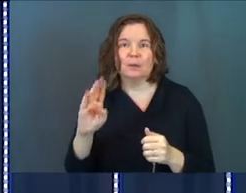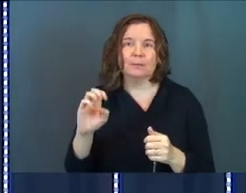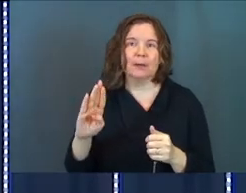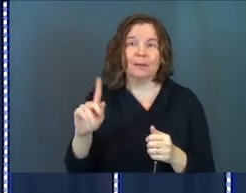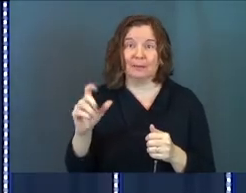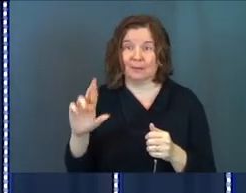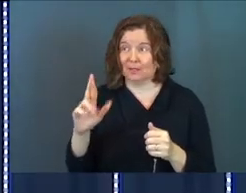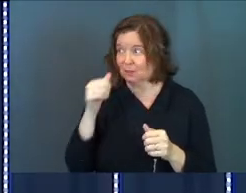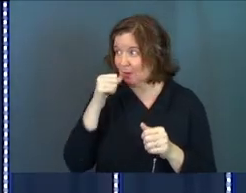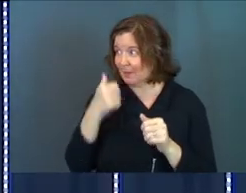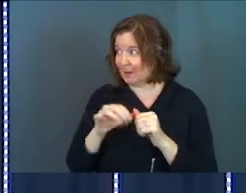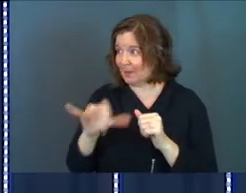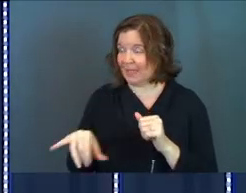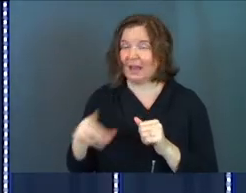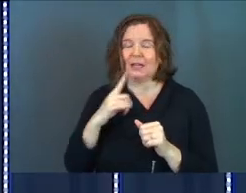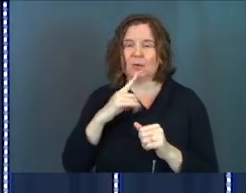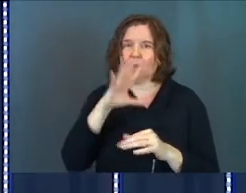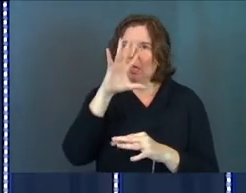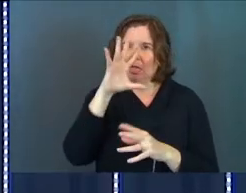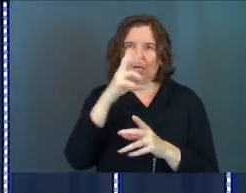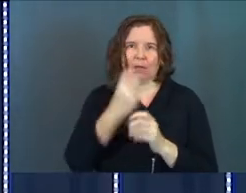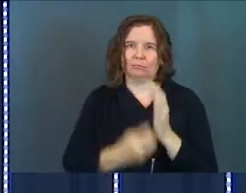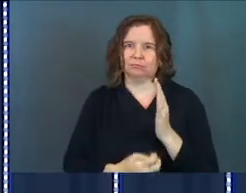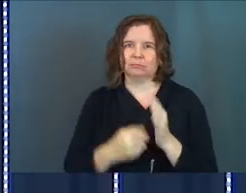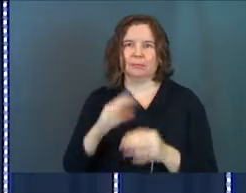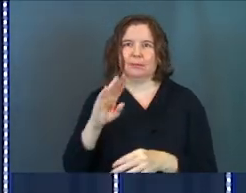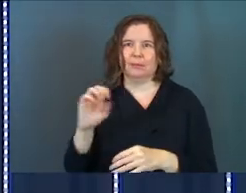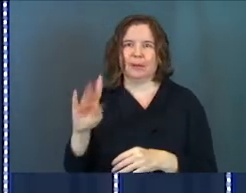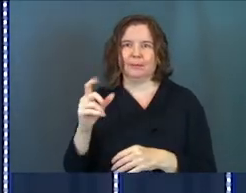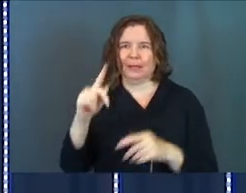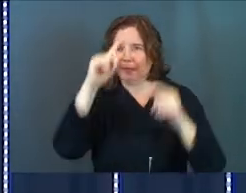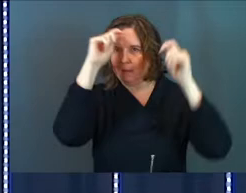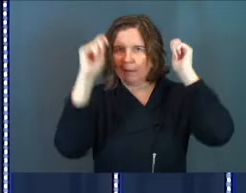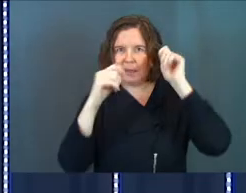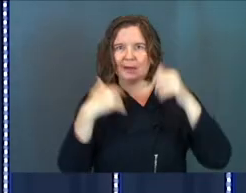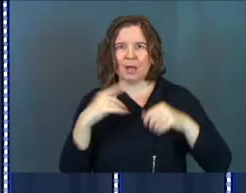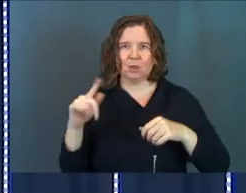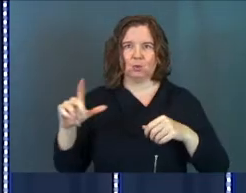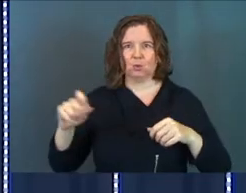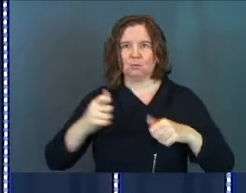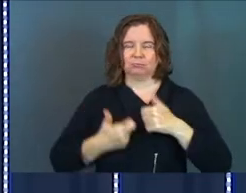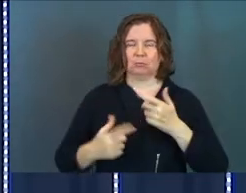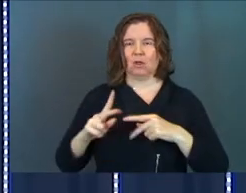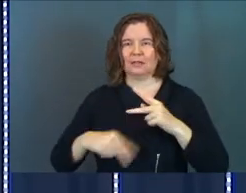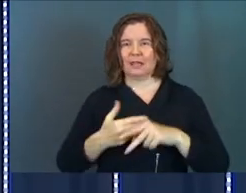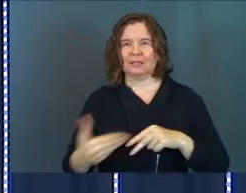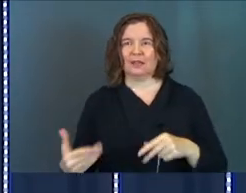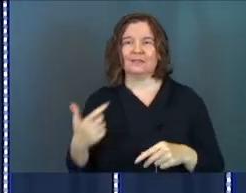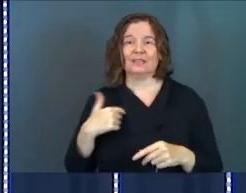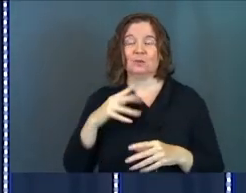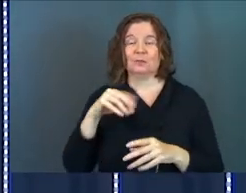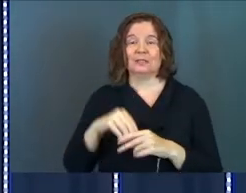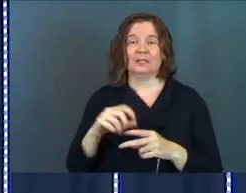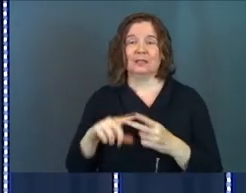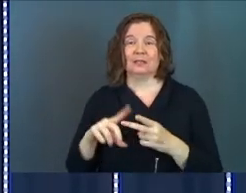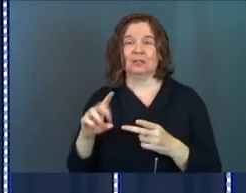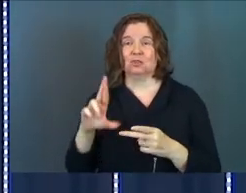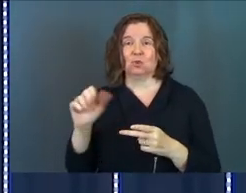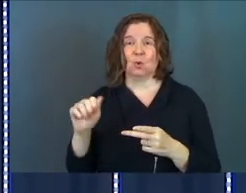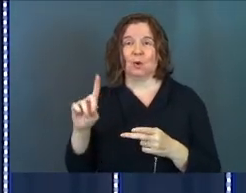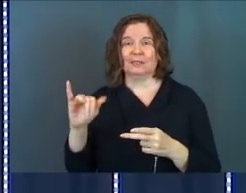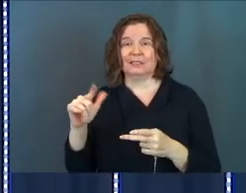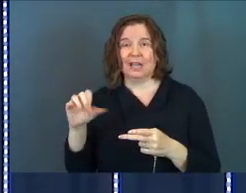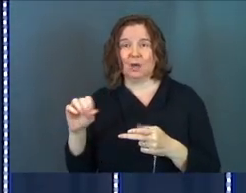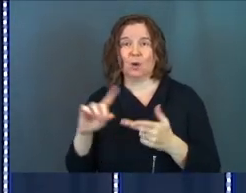the Builder, anybody Bob the Builder? He was all into Bob the Builder and wore the hat and had the tools and all this kind of stuff. He was into Dora and